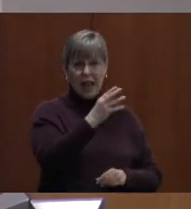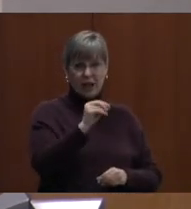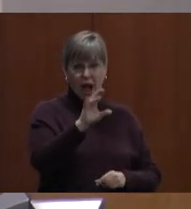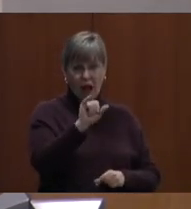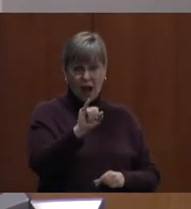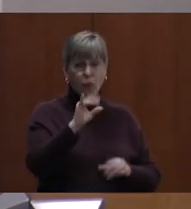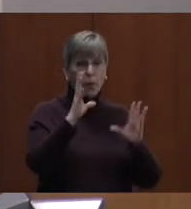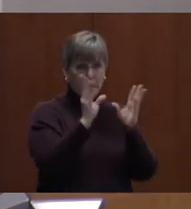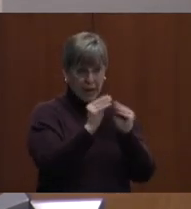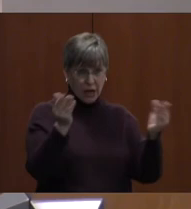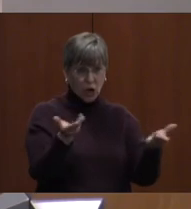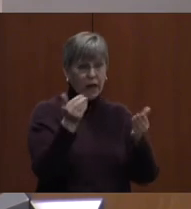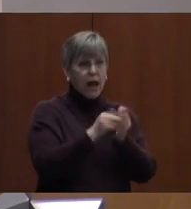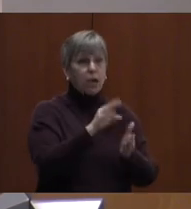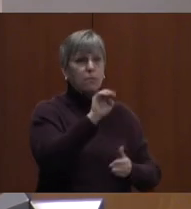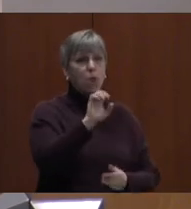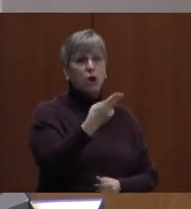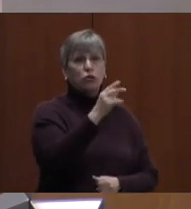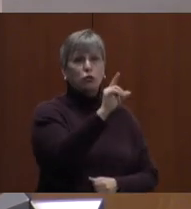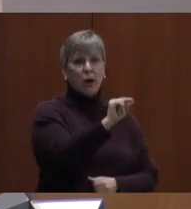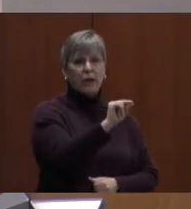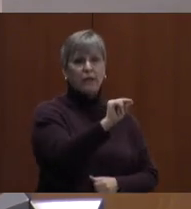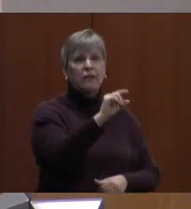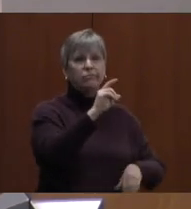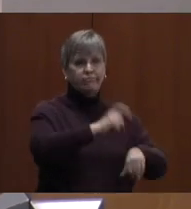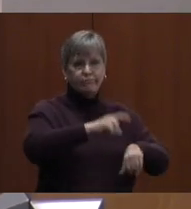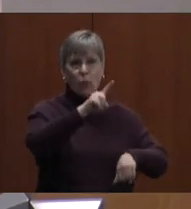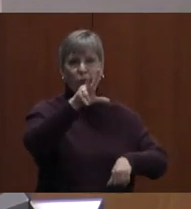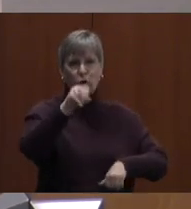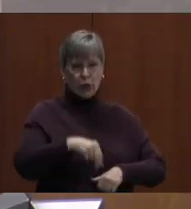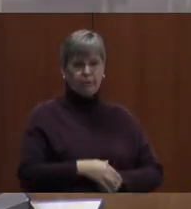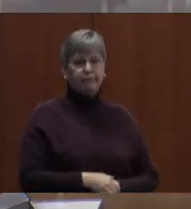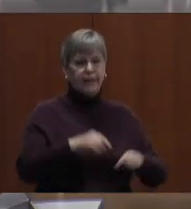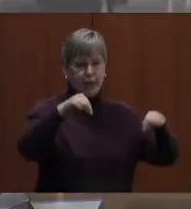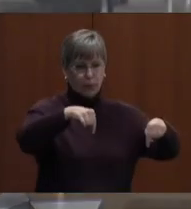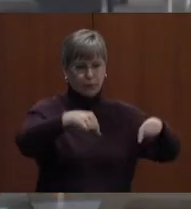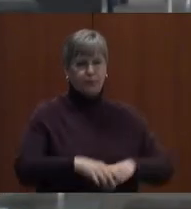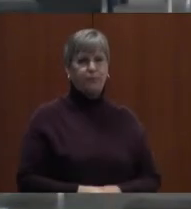March 20th at 1.30. Thank you.